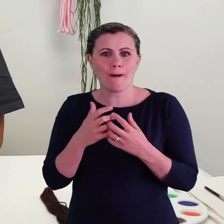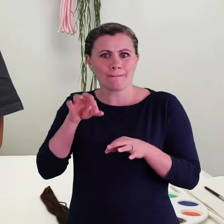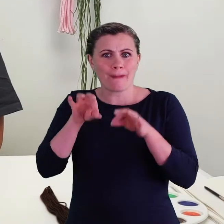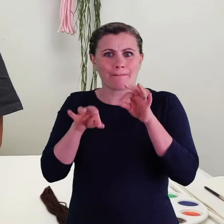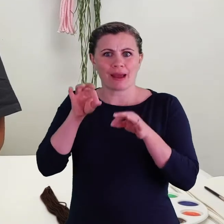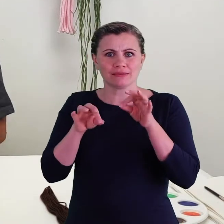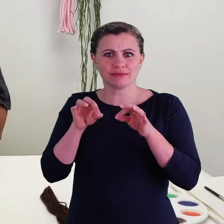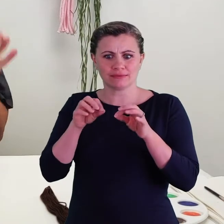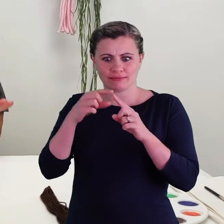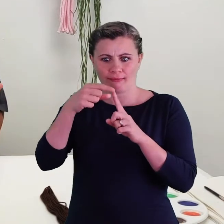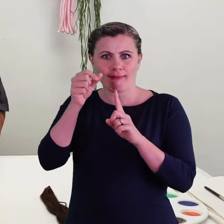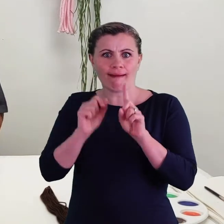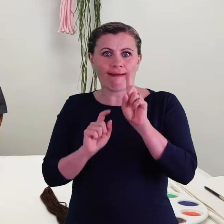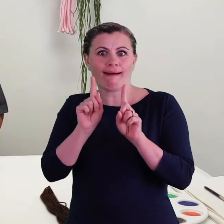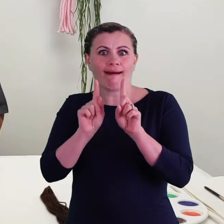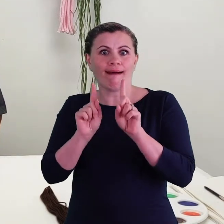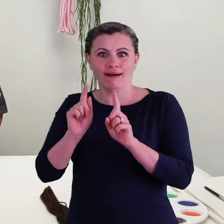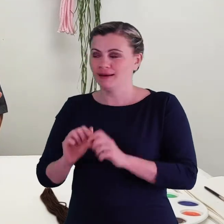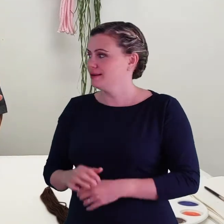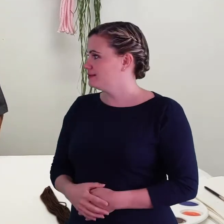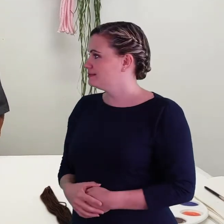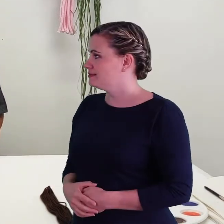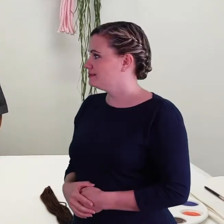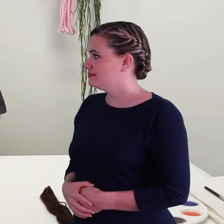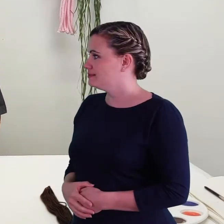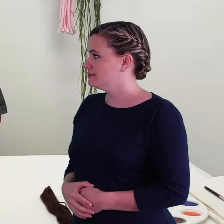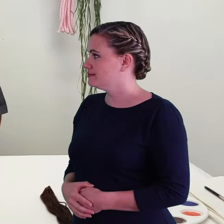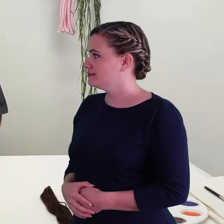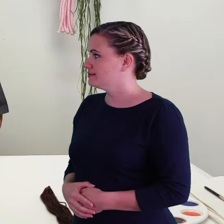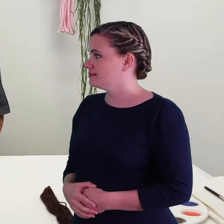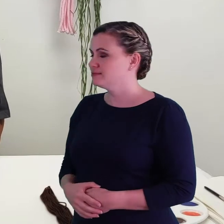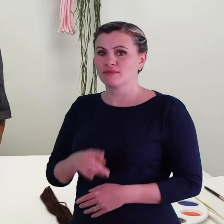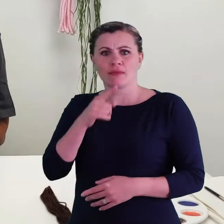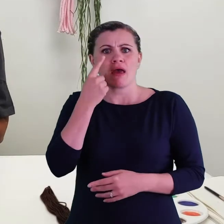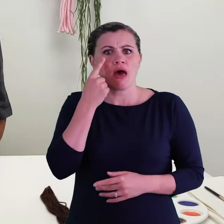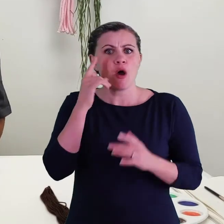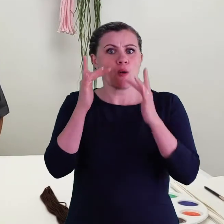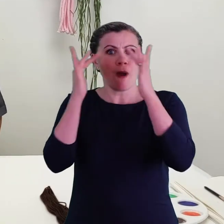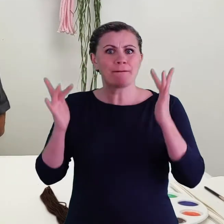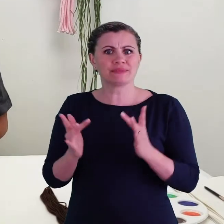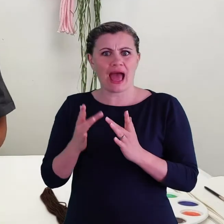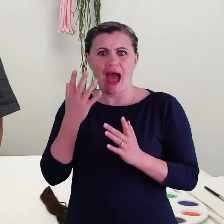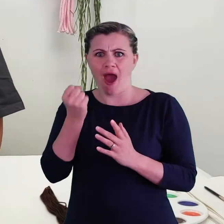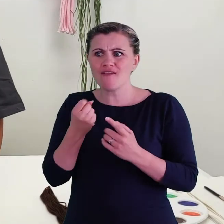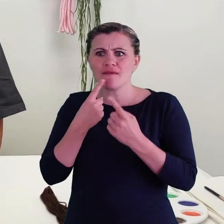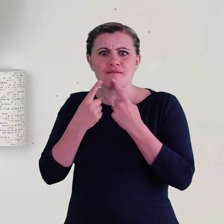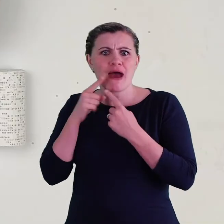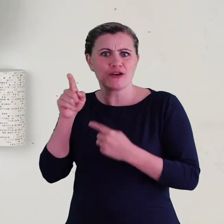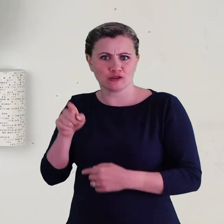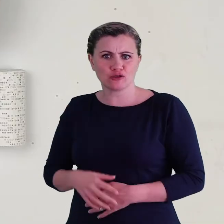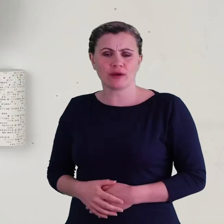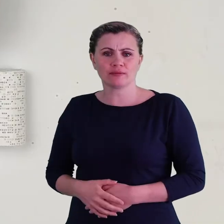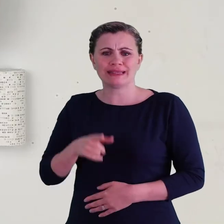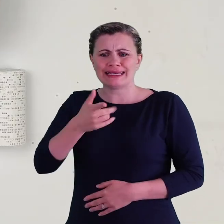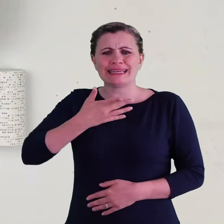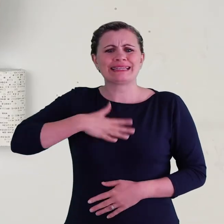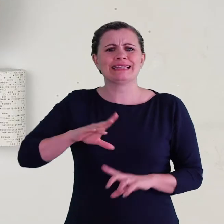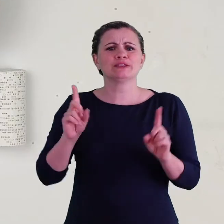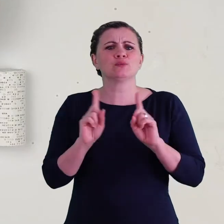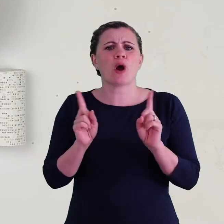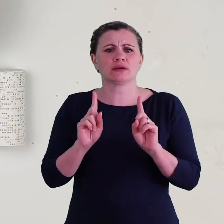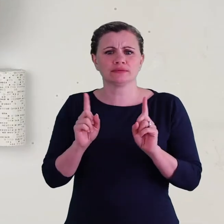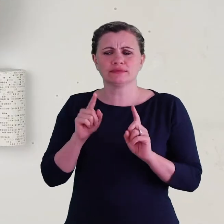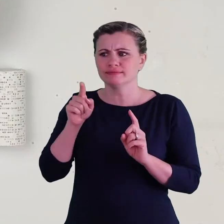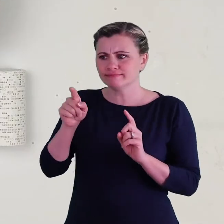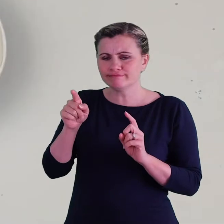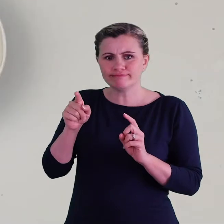You can download our step-by-step guide and visual guides on our website. For this craft you will need some mudrock cut